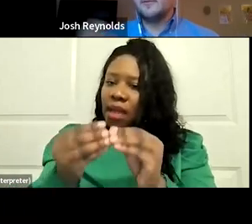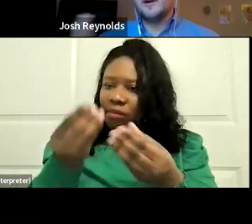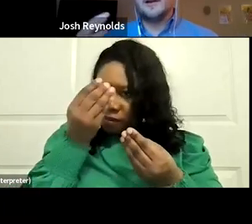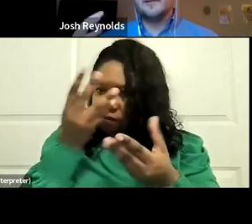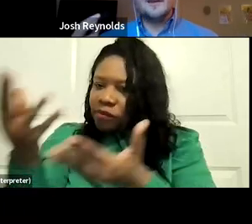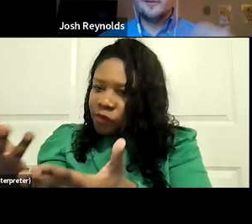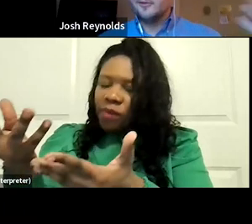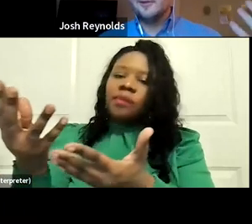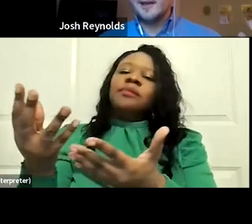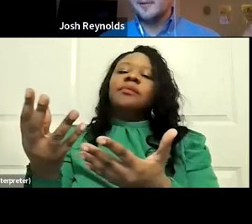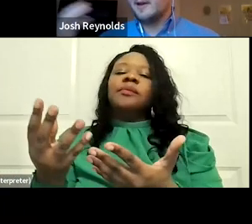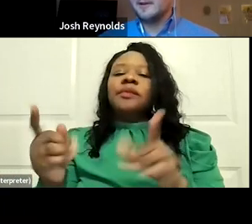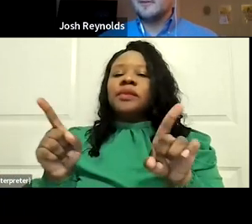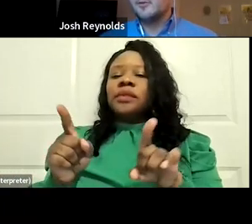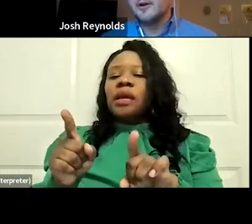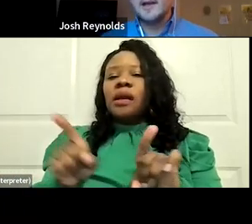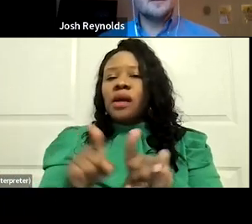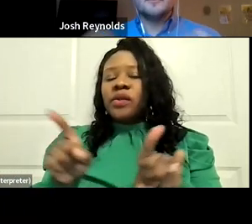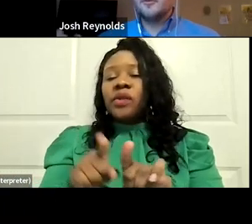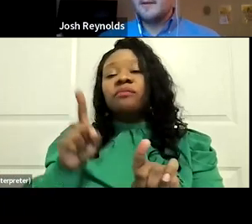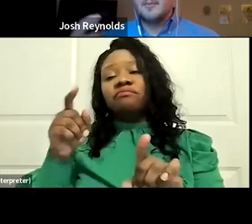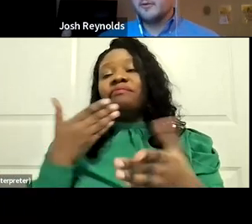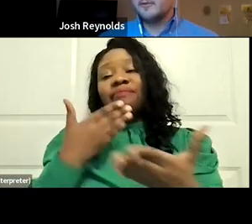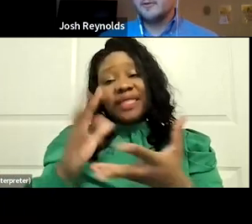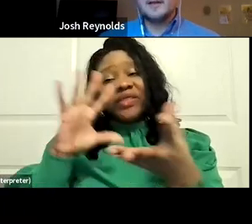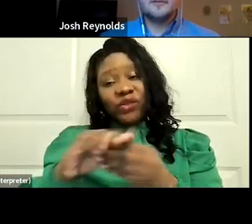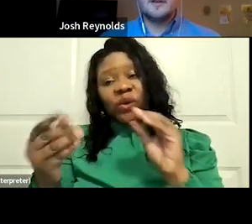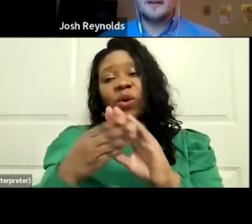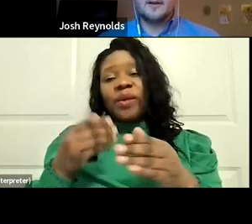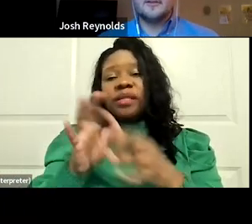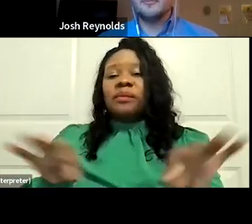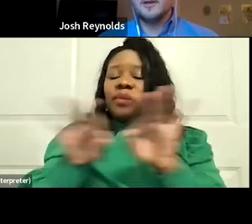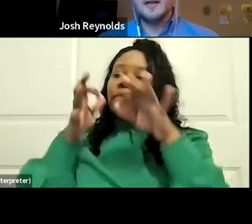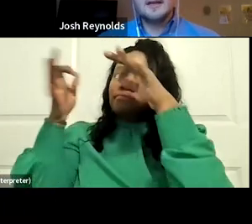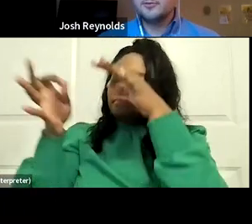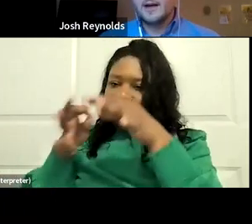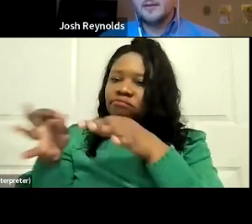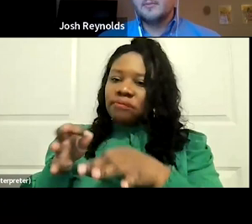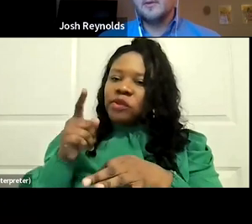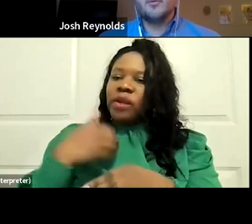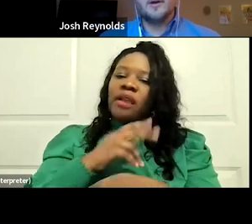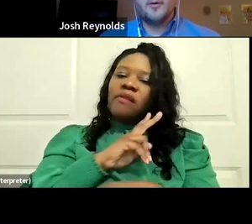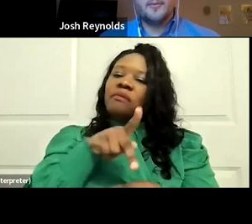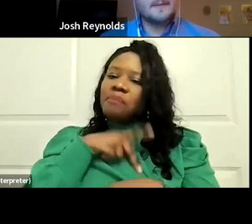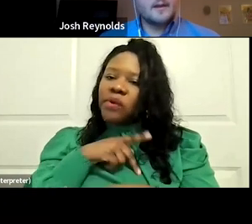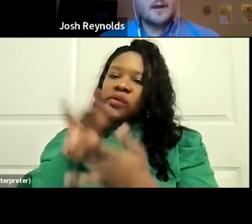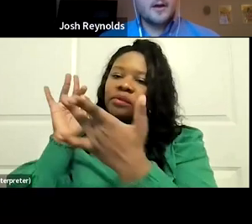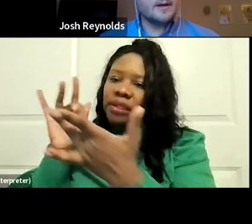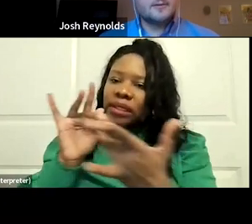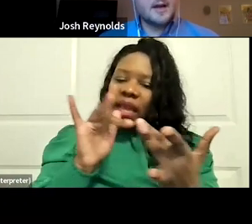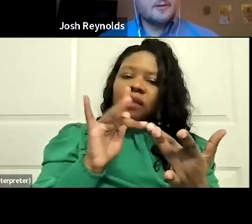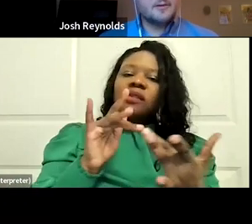provide, as well as there's no good data without a good story. So you have that personal connection and that touch to really drive the point home.